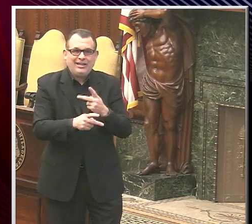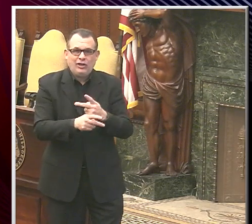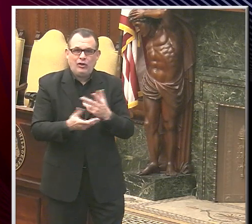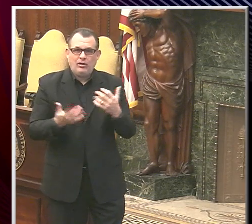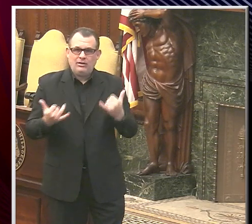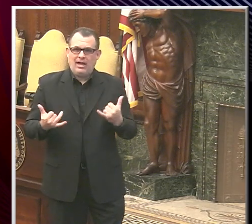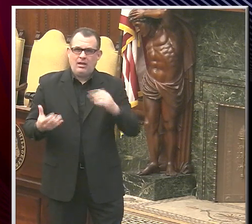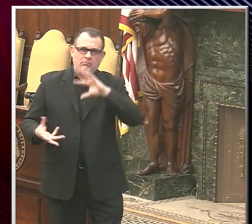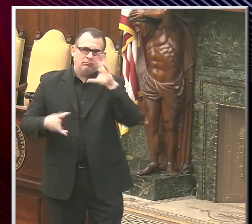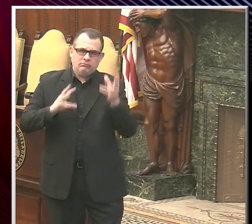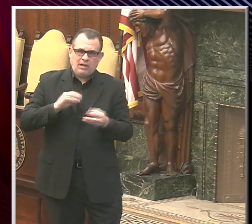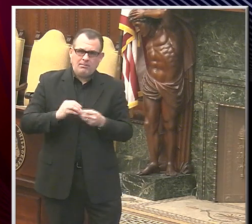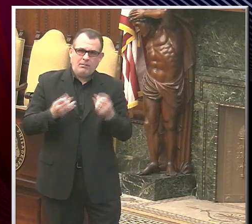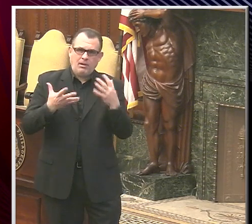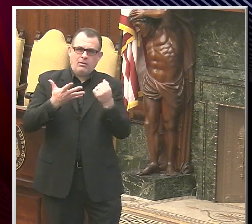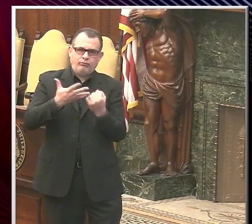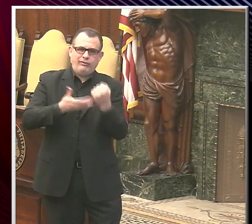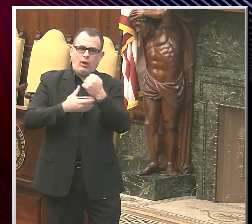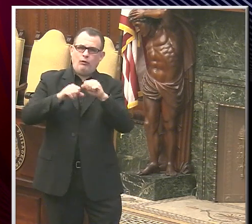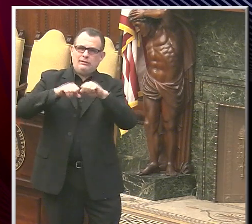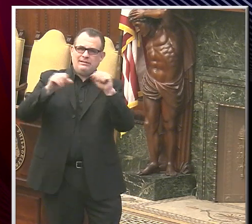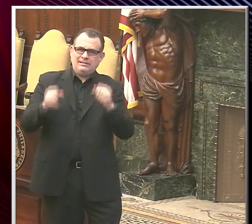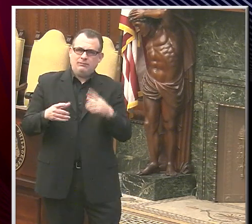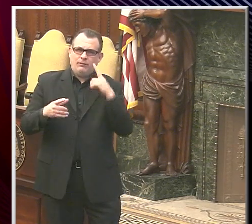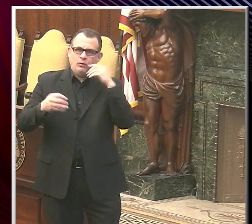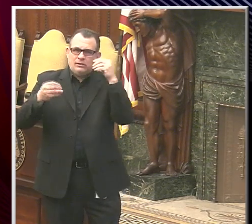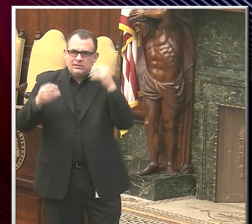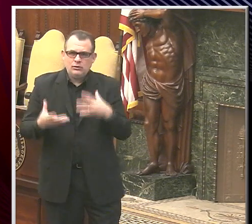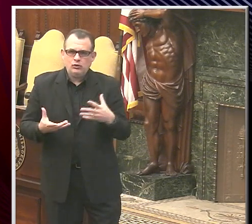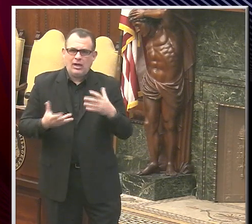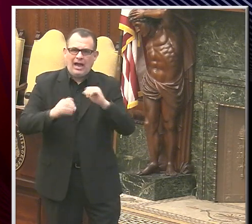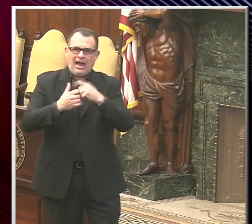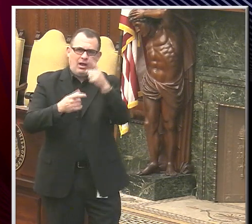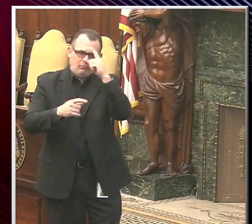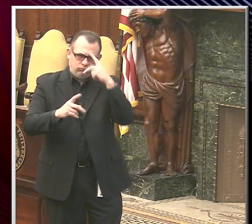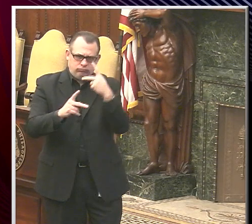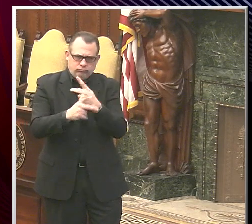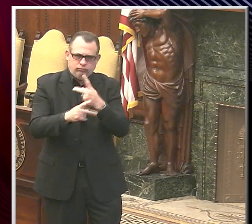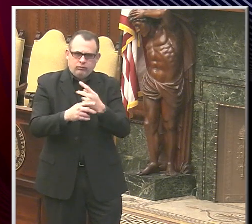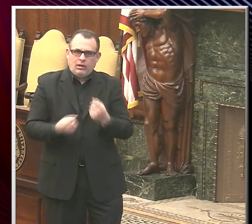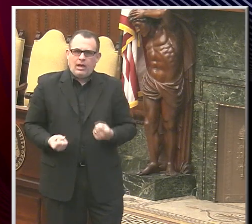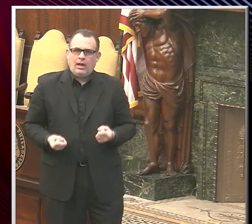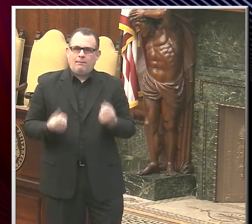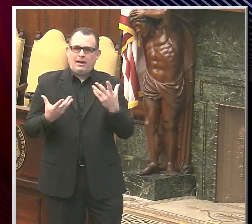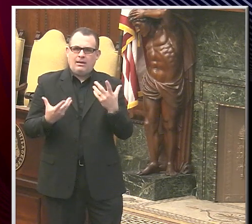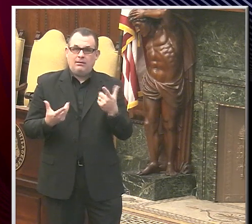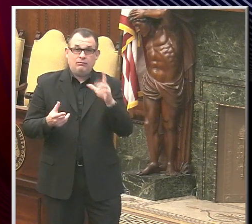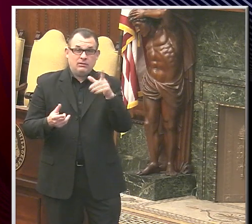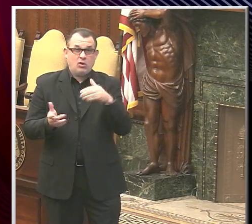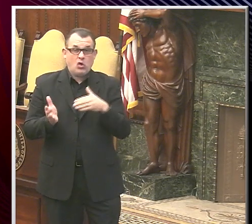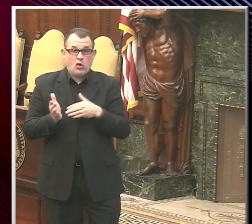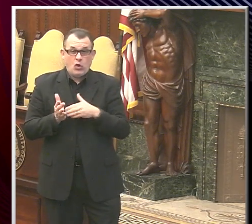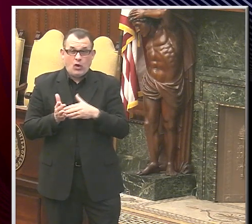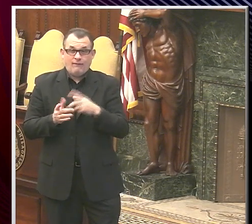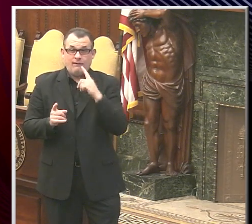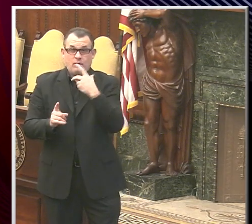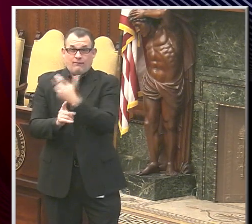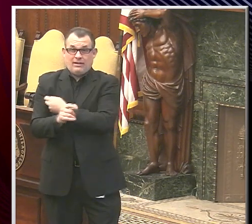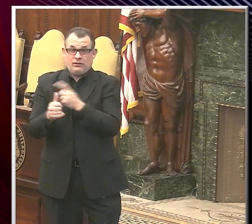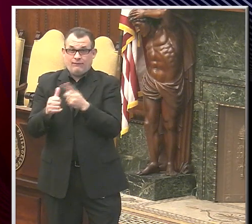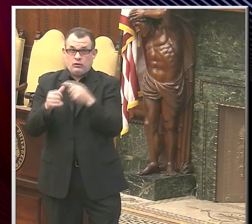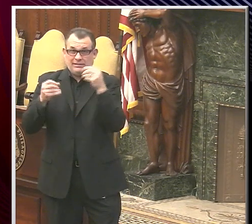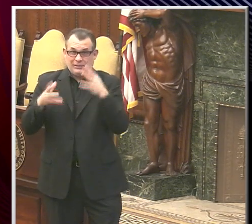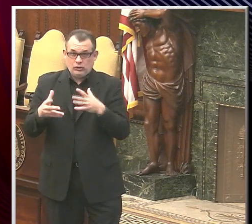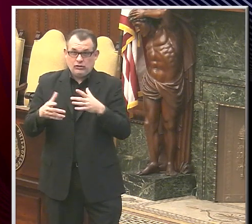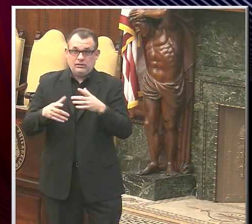system with the teachers? And that question is for Dr. Farley. The offering the vaccine to teachers and to child care workers is going to